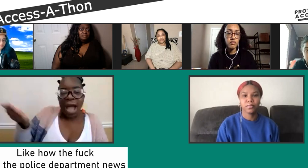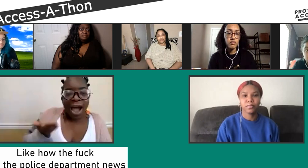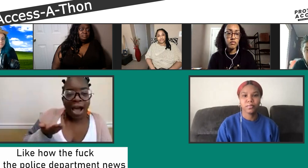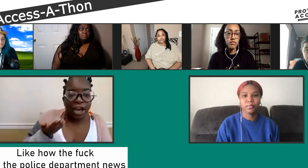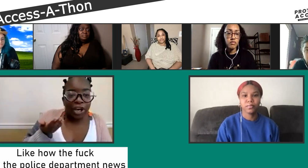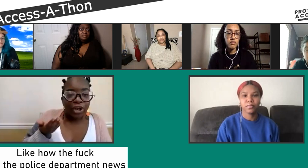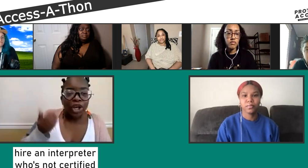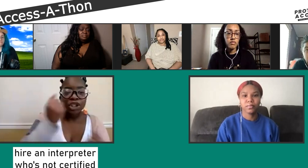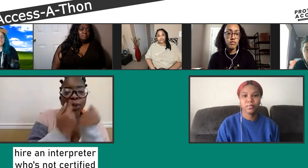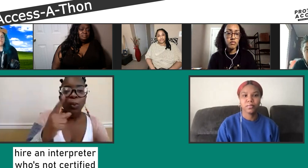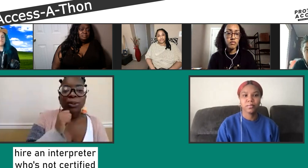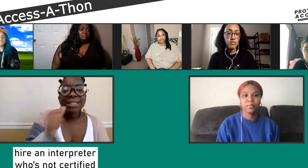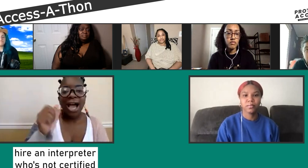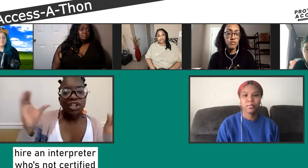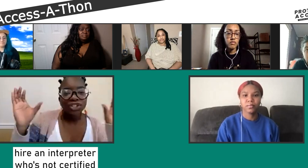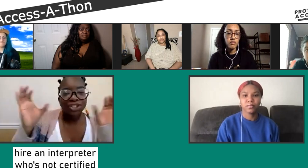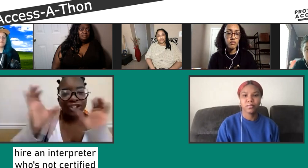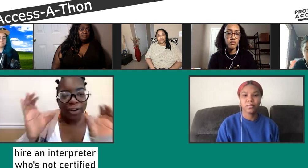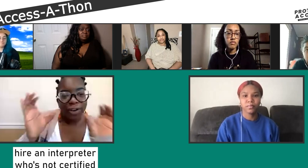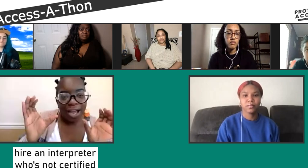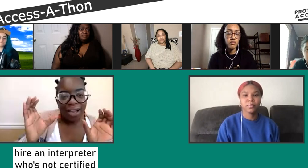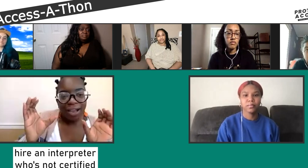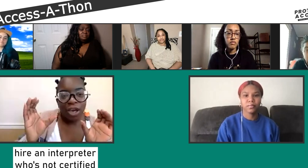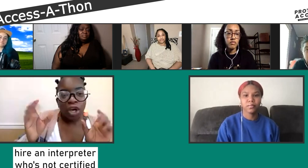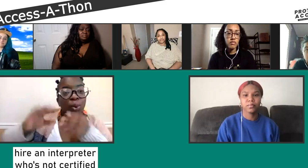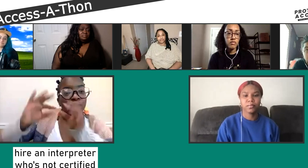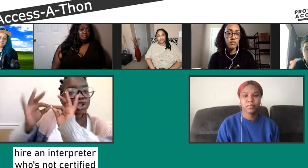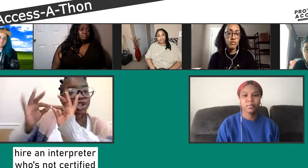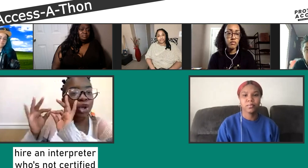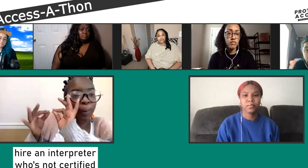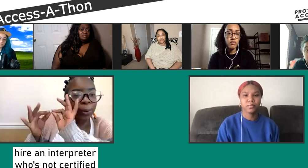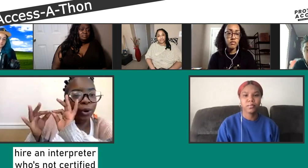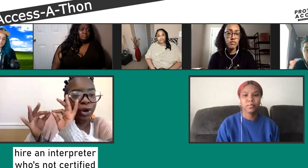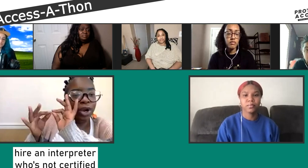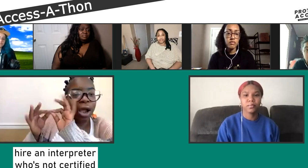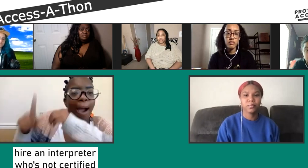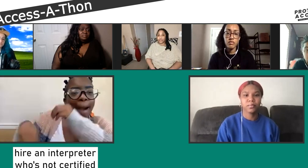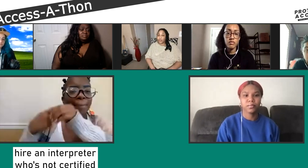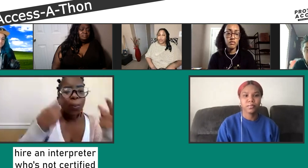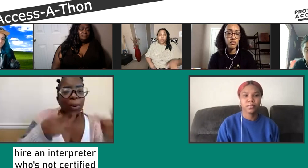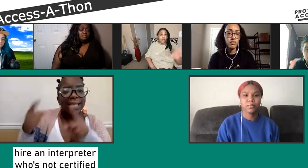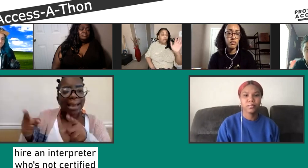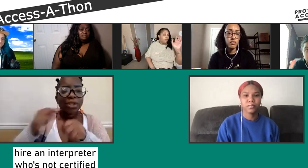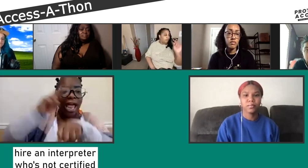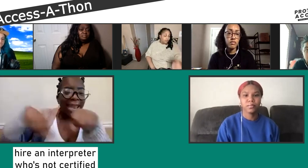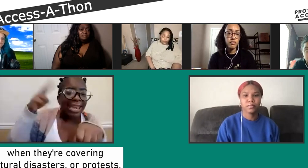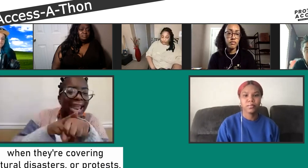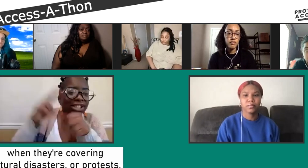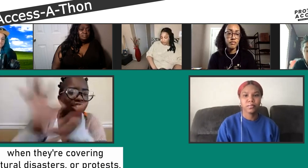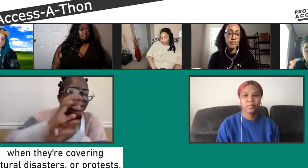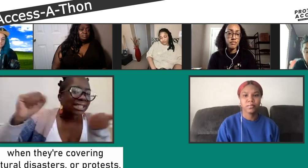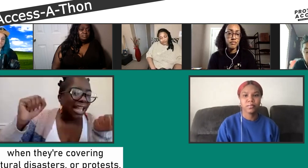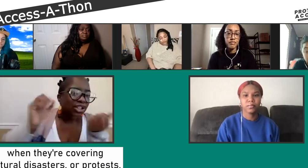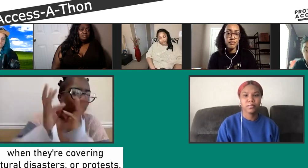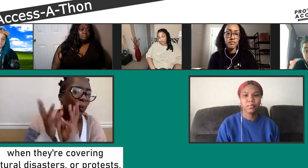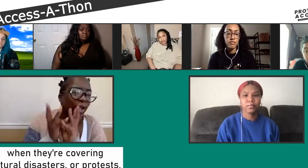department hire someone who was not certified to freaking interpret about what